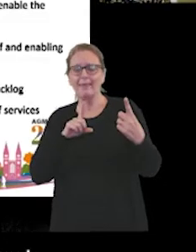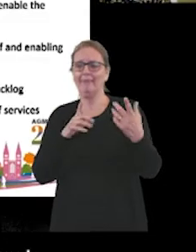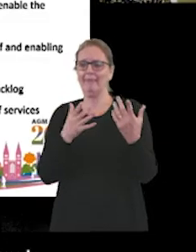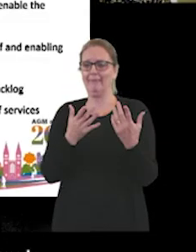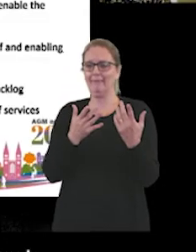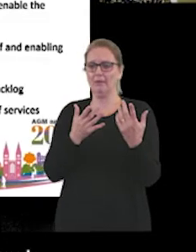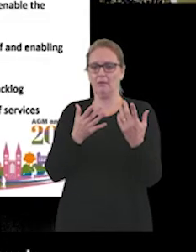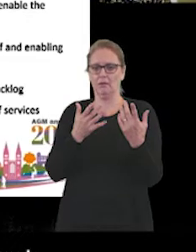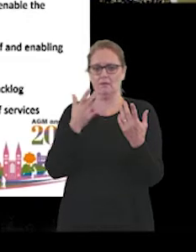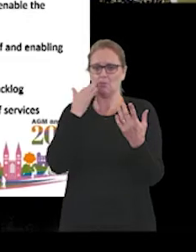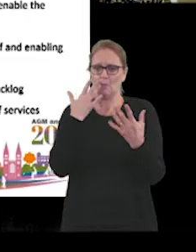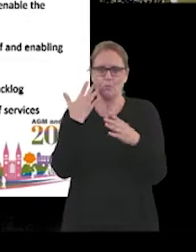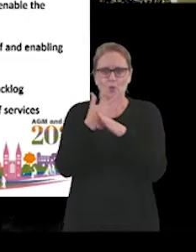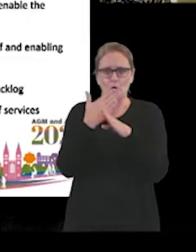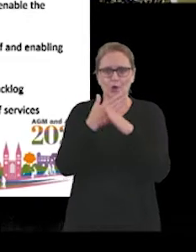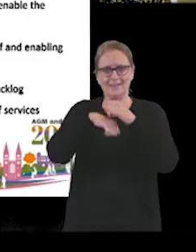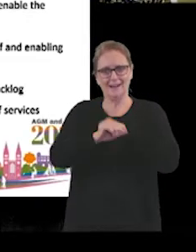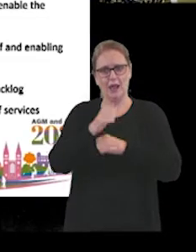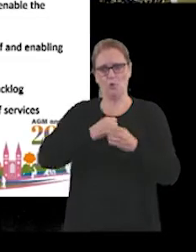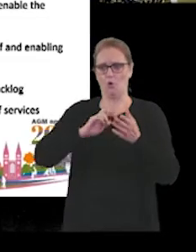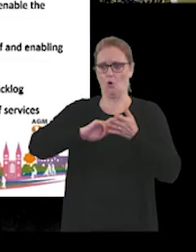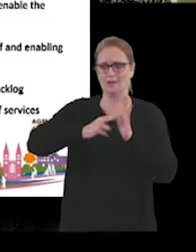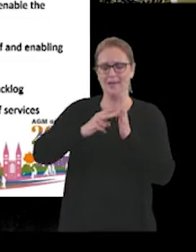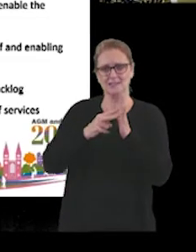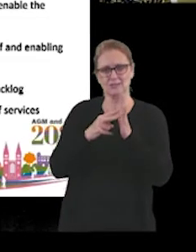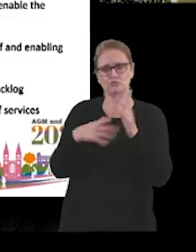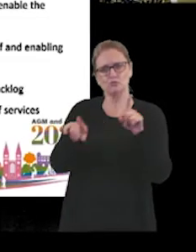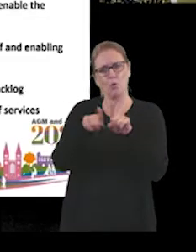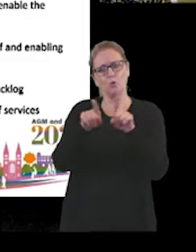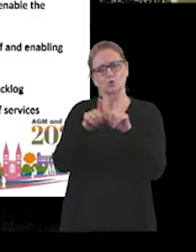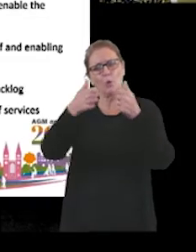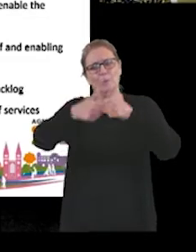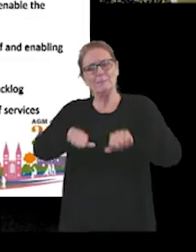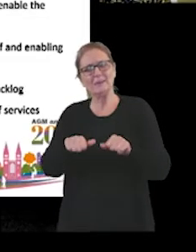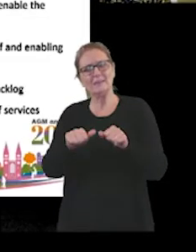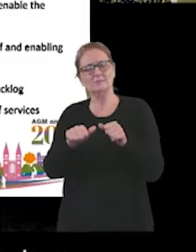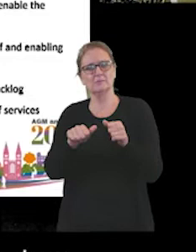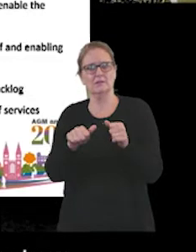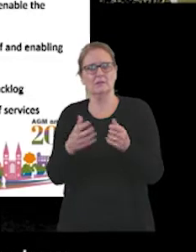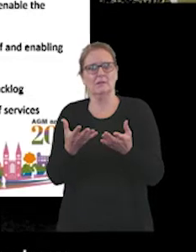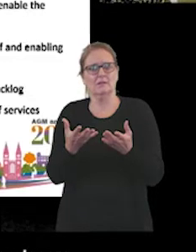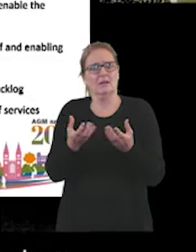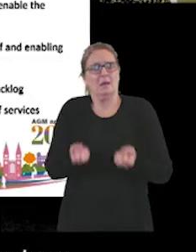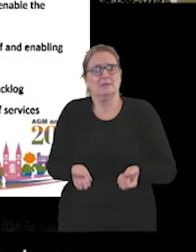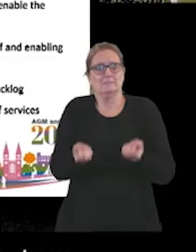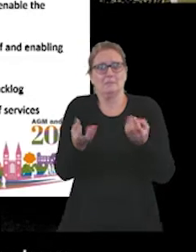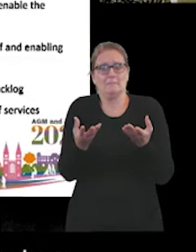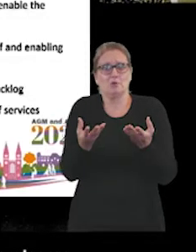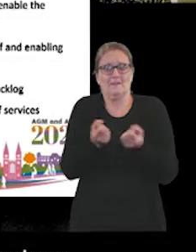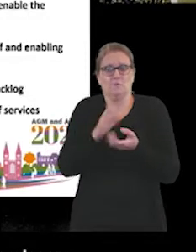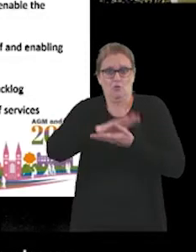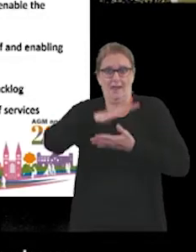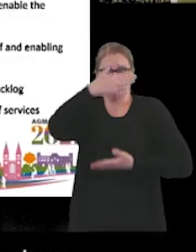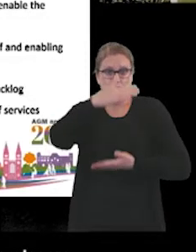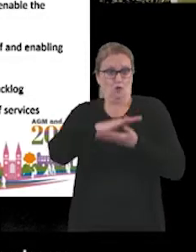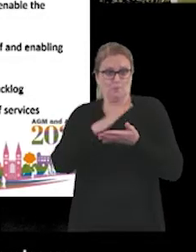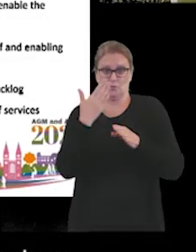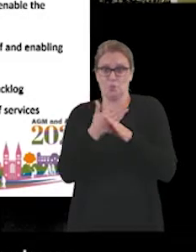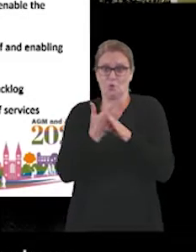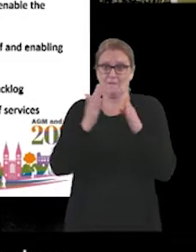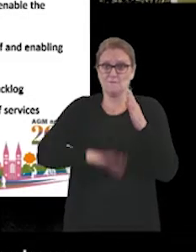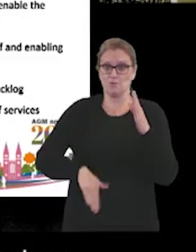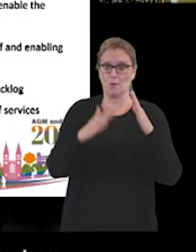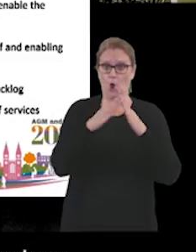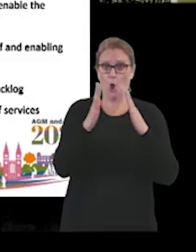we're in our organisations. We also spent money on equipment for staff like laptops for working from home and enabling